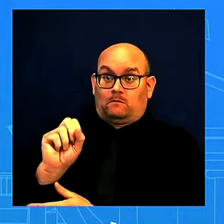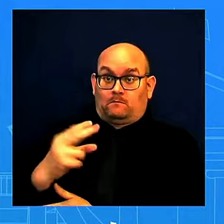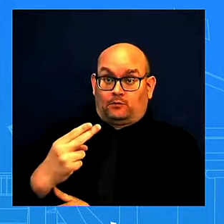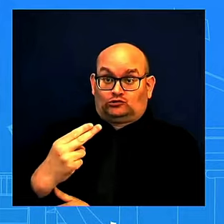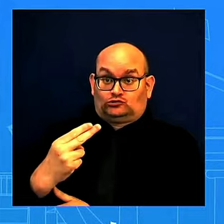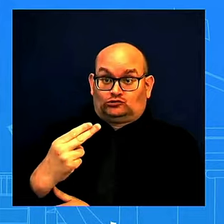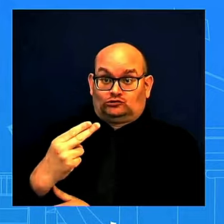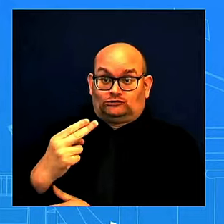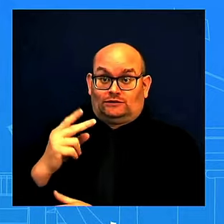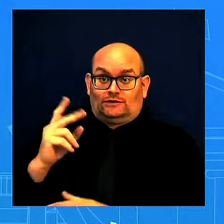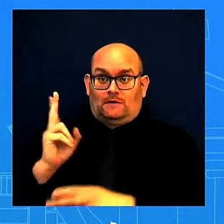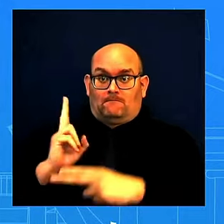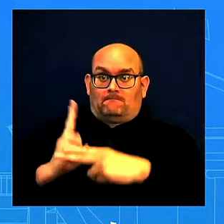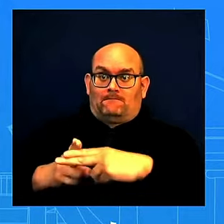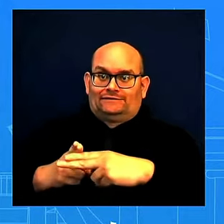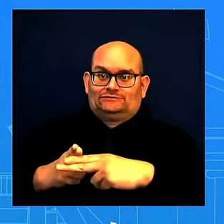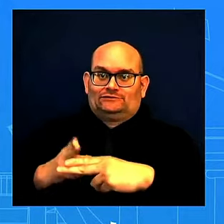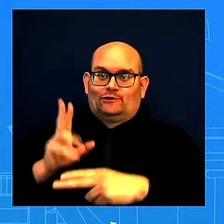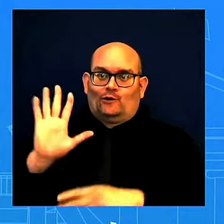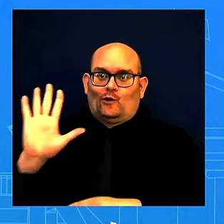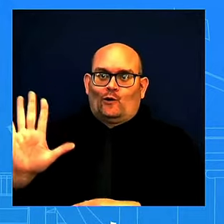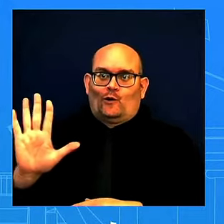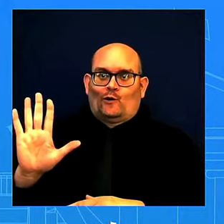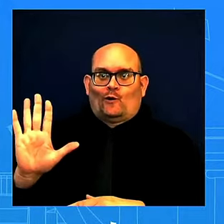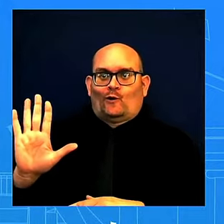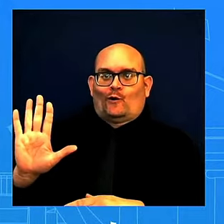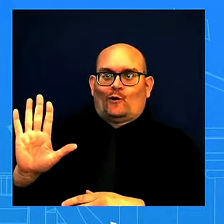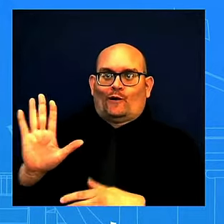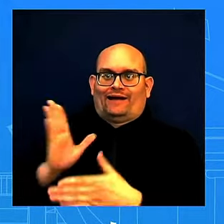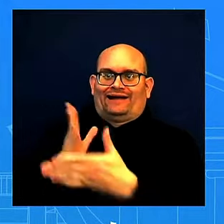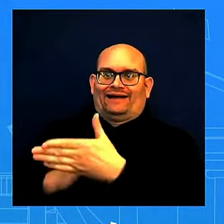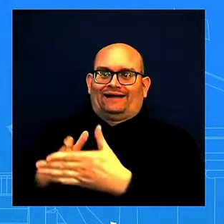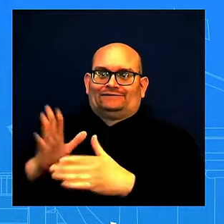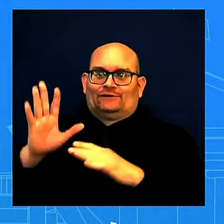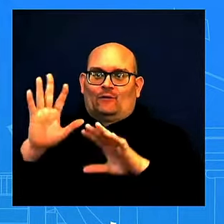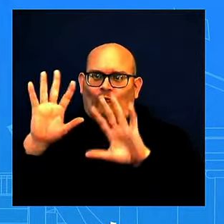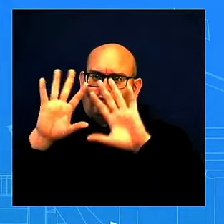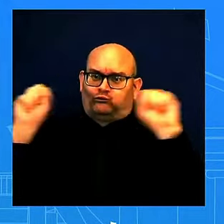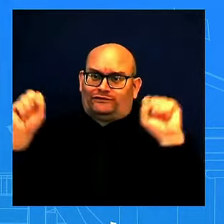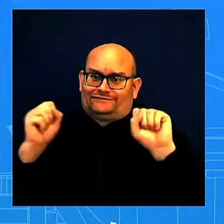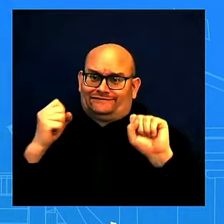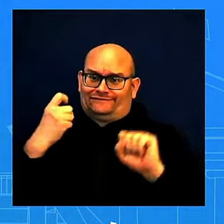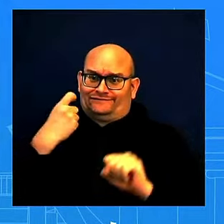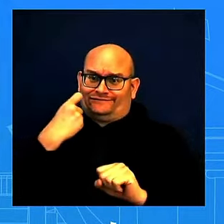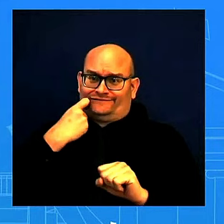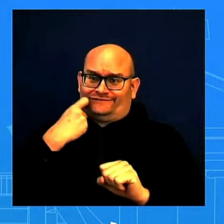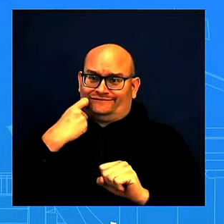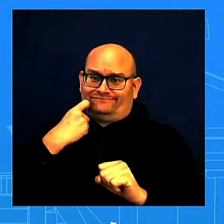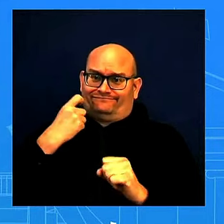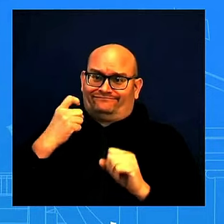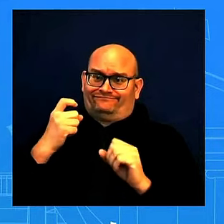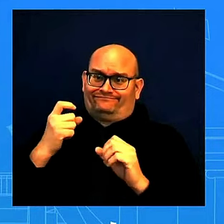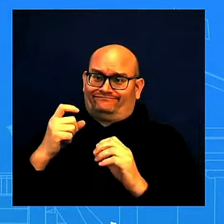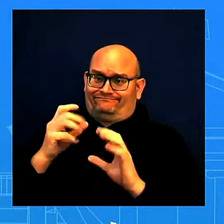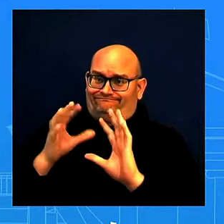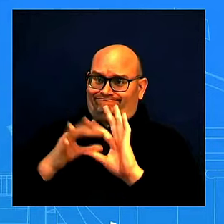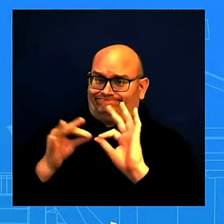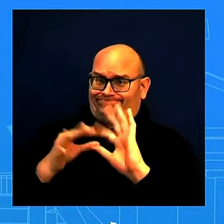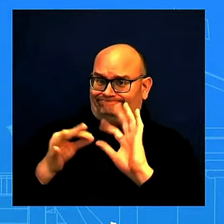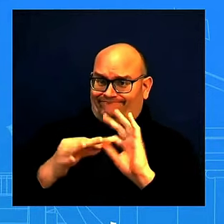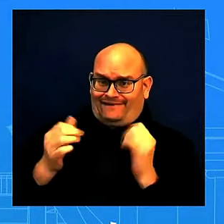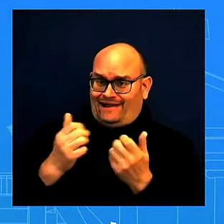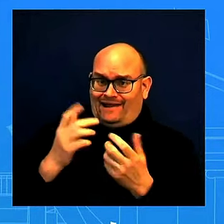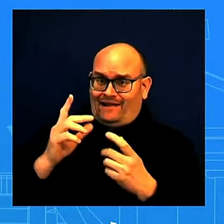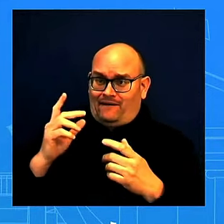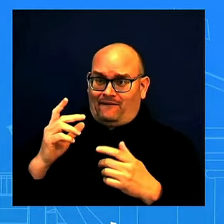coming to tear your kingdom down. Does the President have an opinion on that statement? So, look, the President has always been very